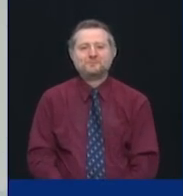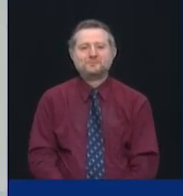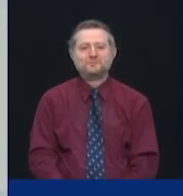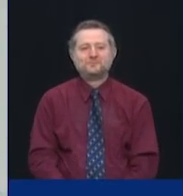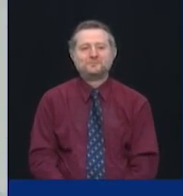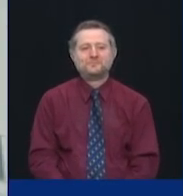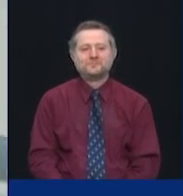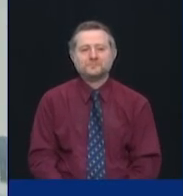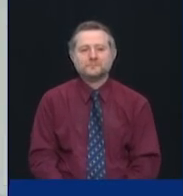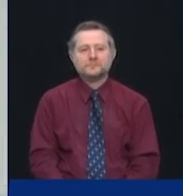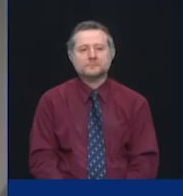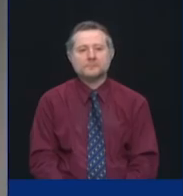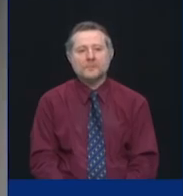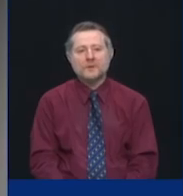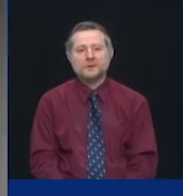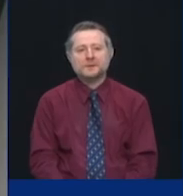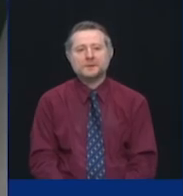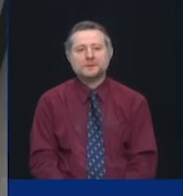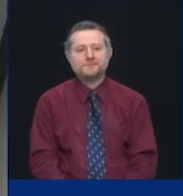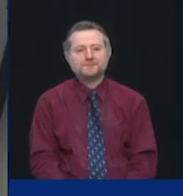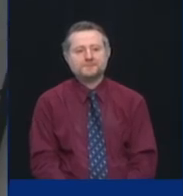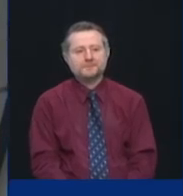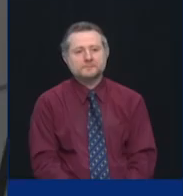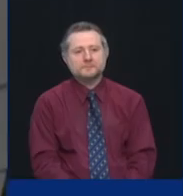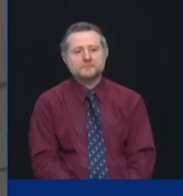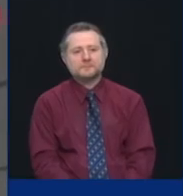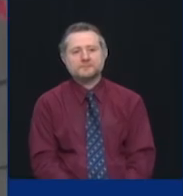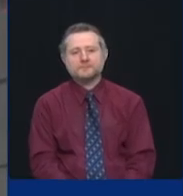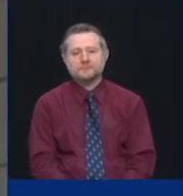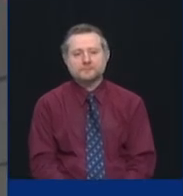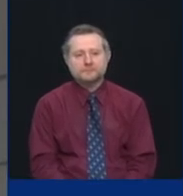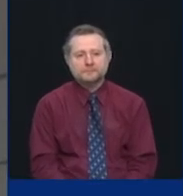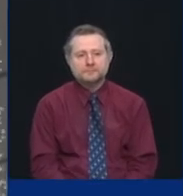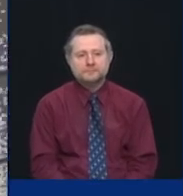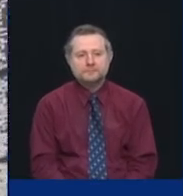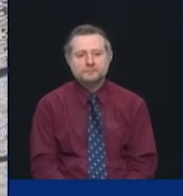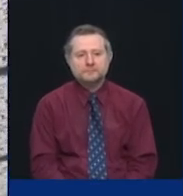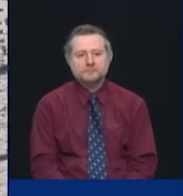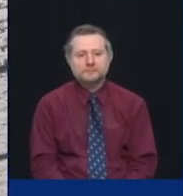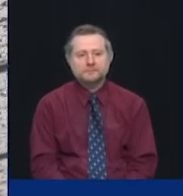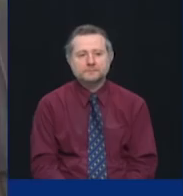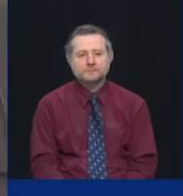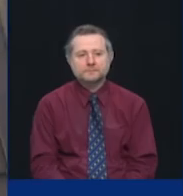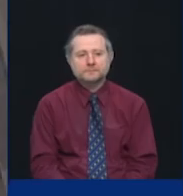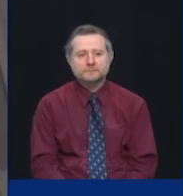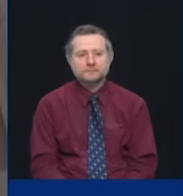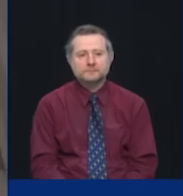friends, If you future